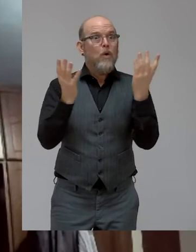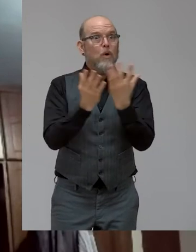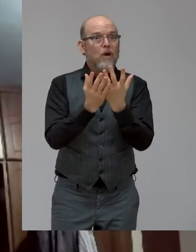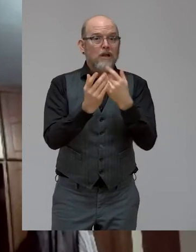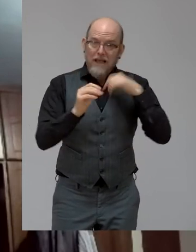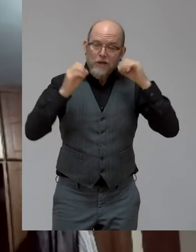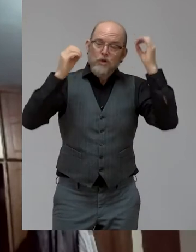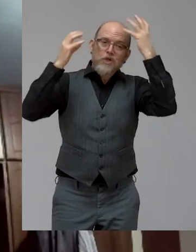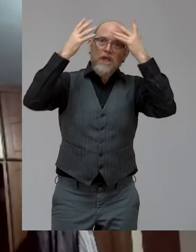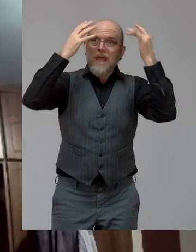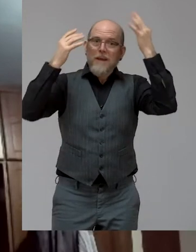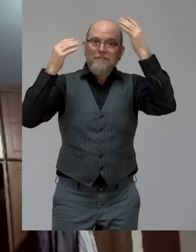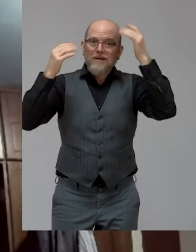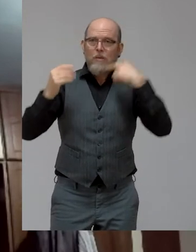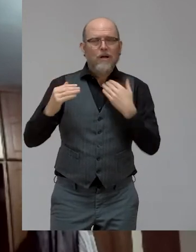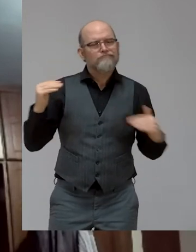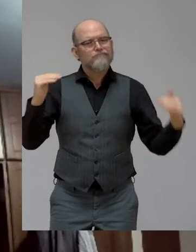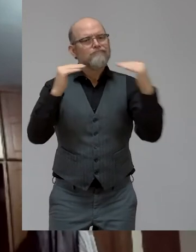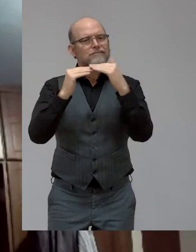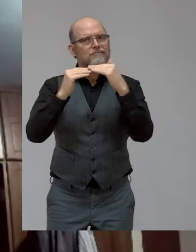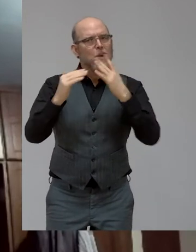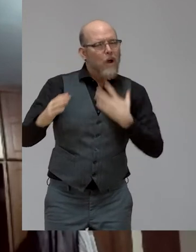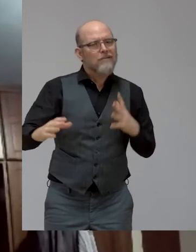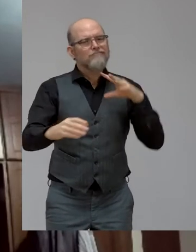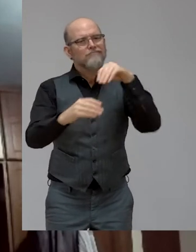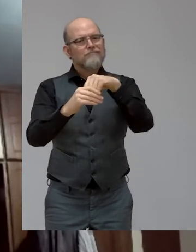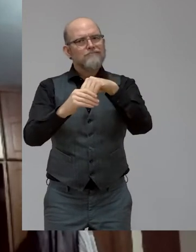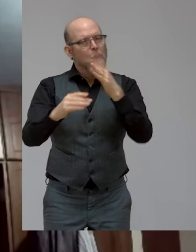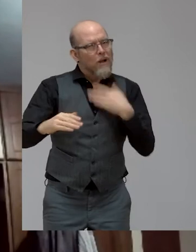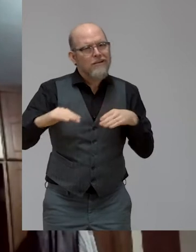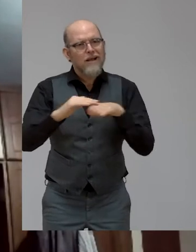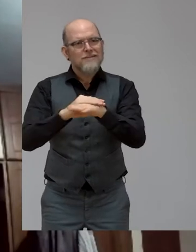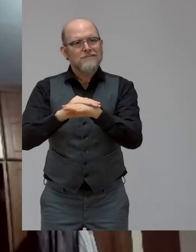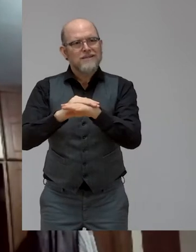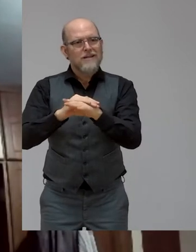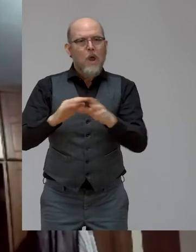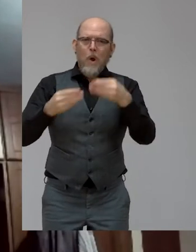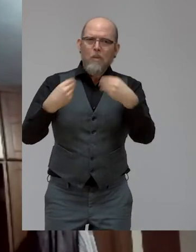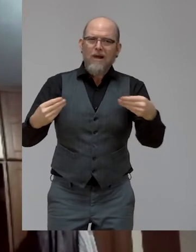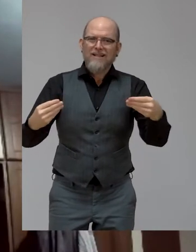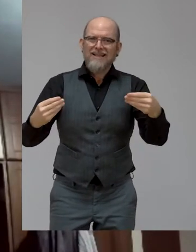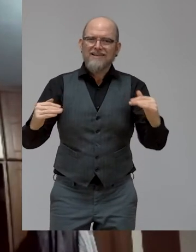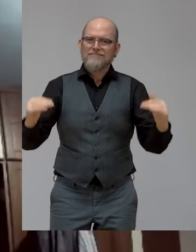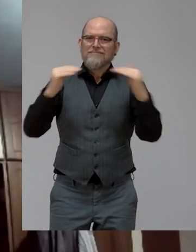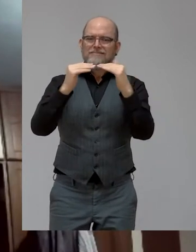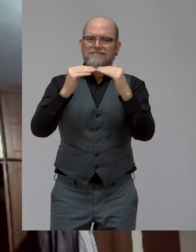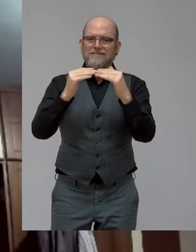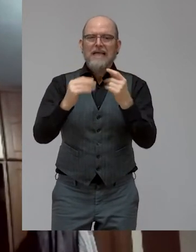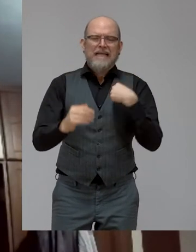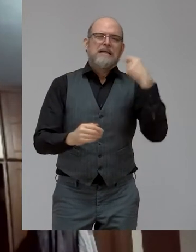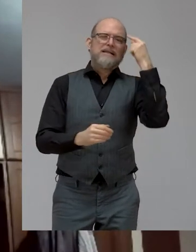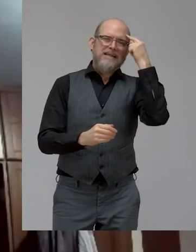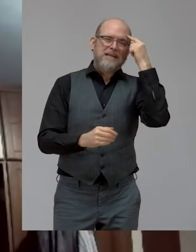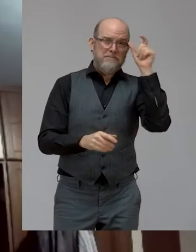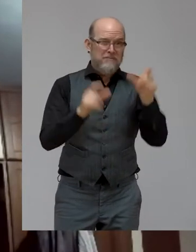path of quality and inclusive education. I believe that children with children with disabilities, if learned, playing,